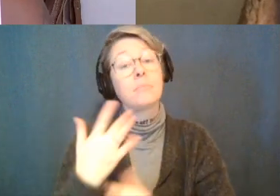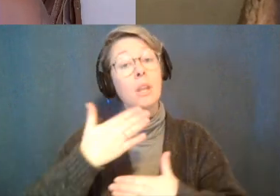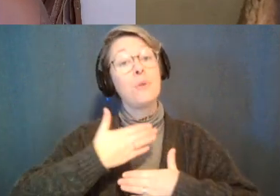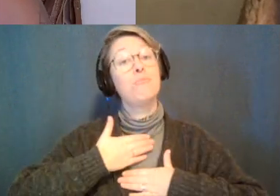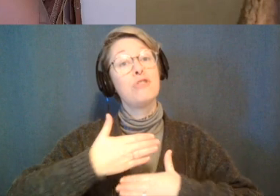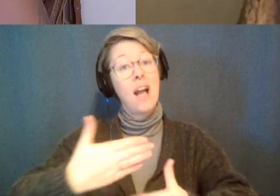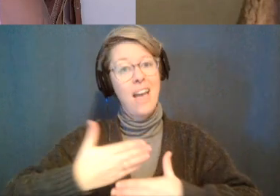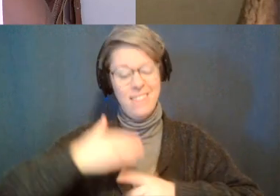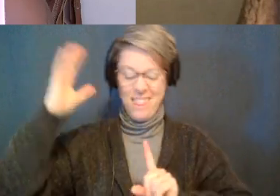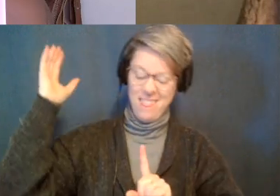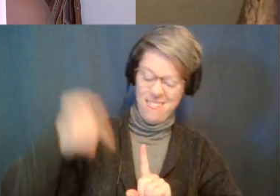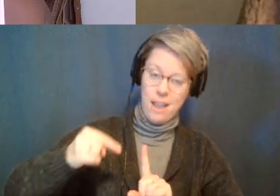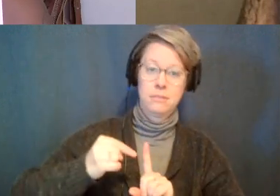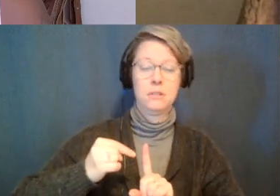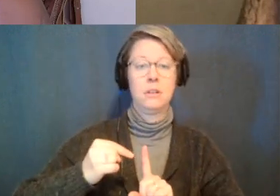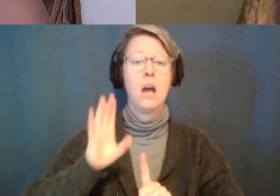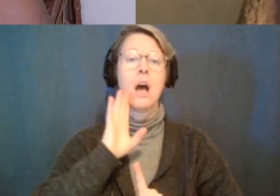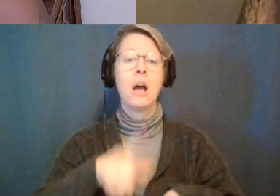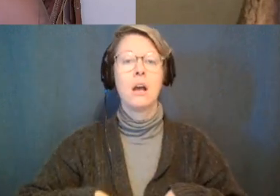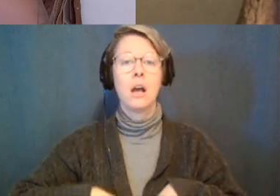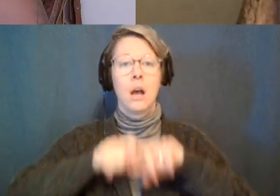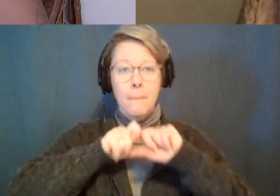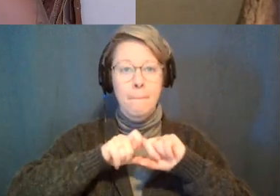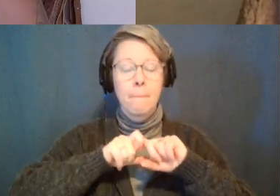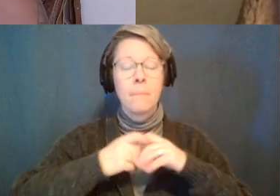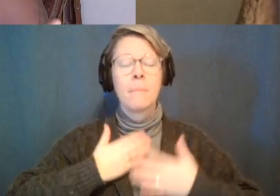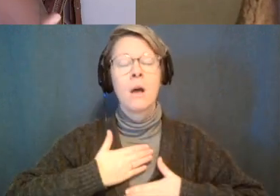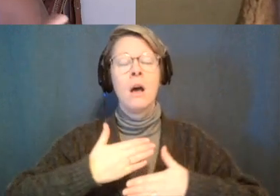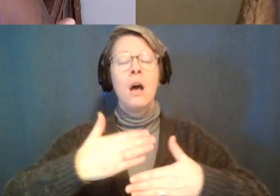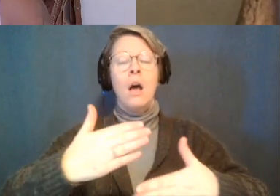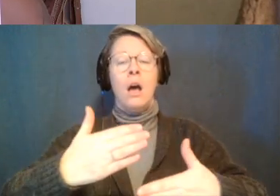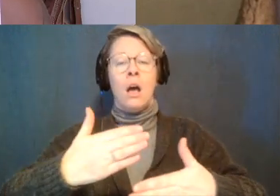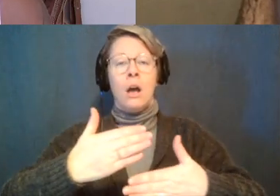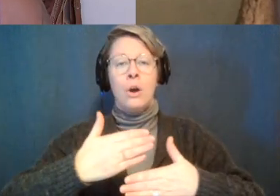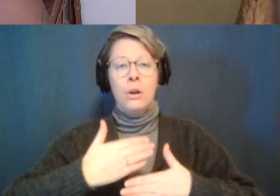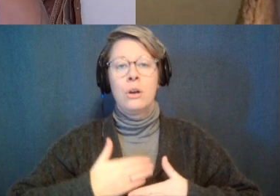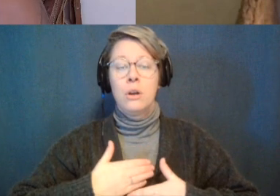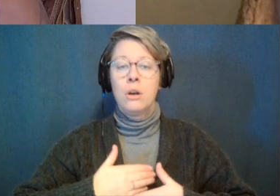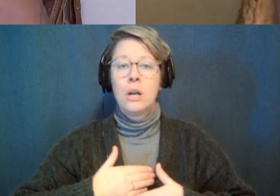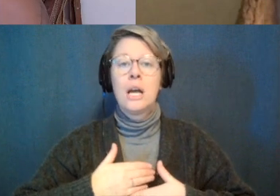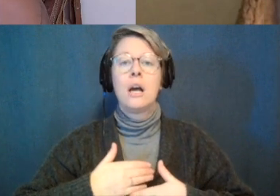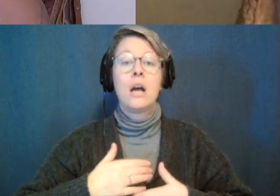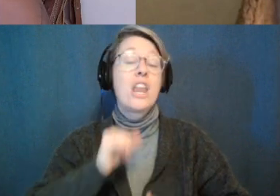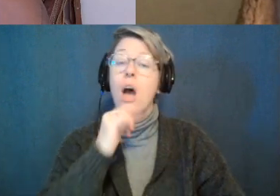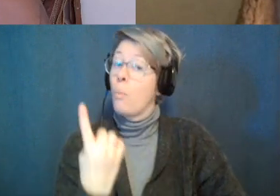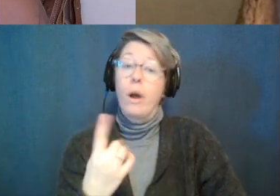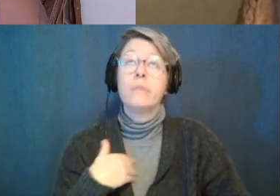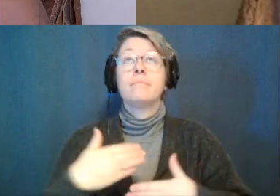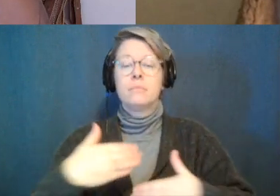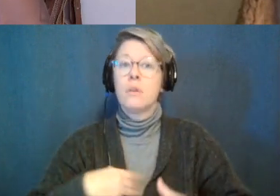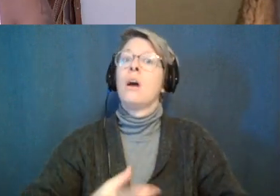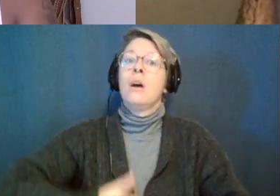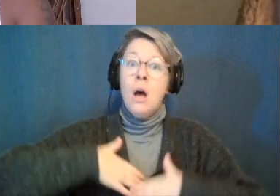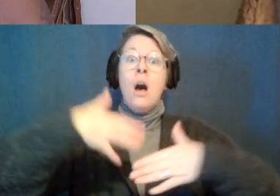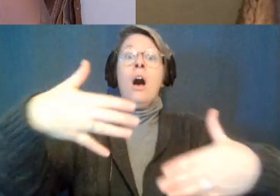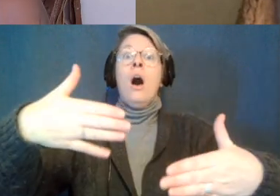i always take a beat and i take my deep breaths and not just the ones where it's just like who's sides like i go in like i'll go